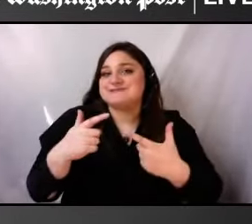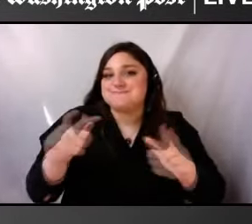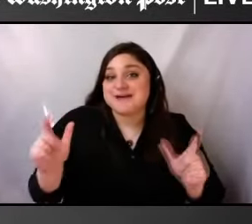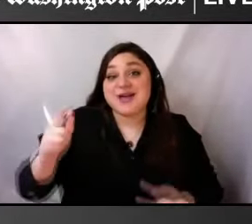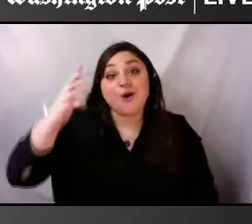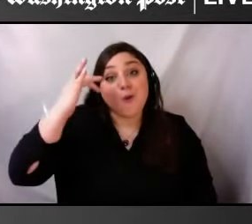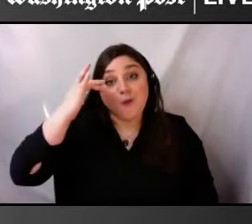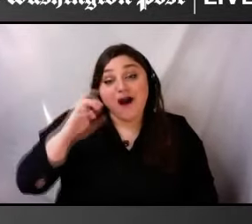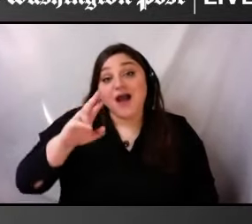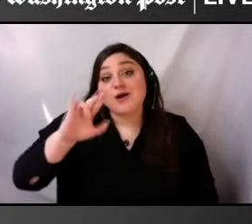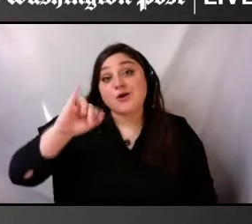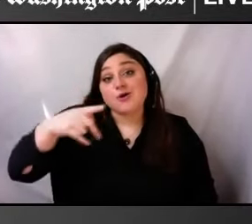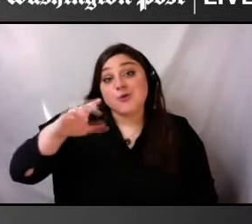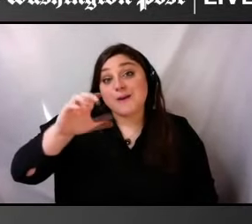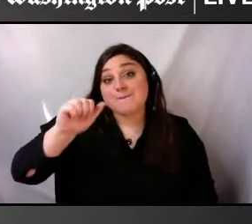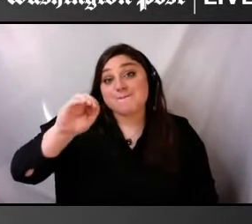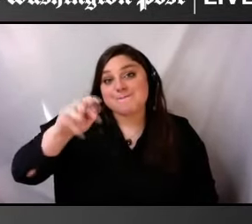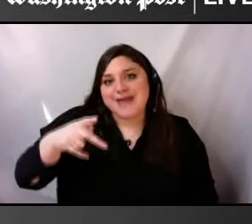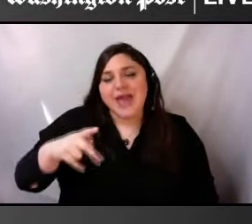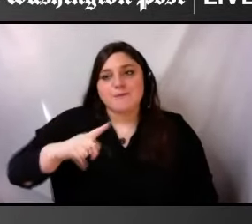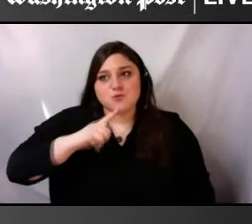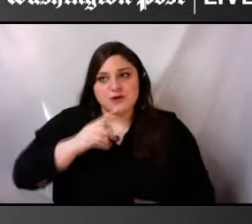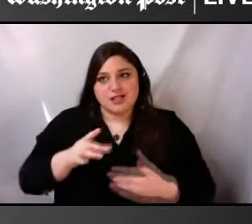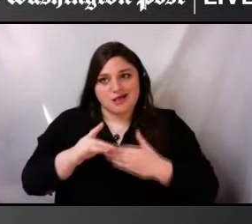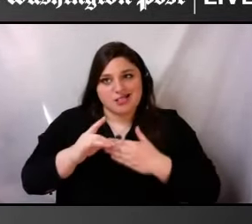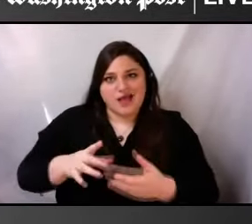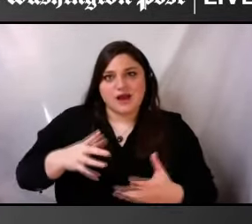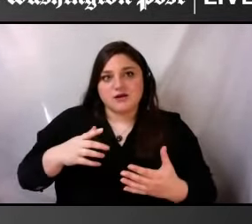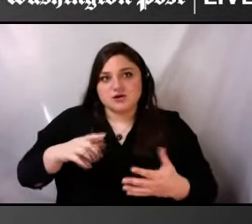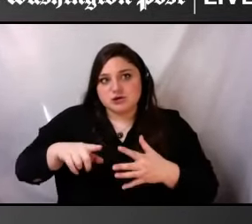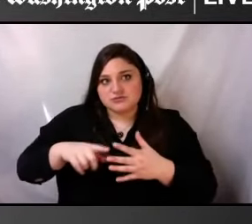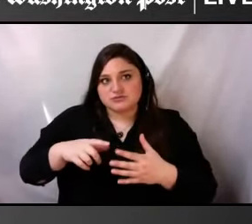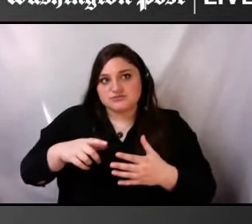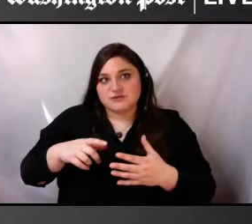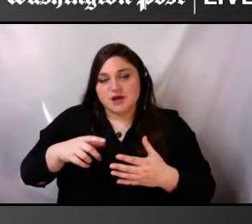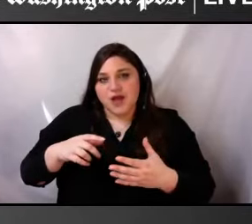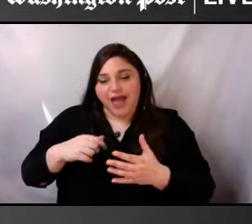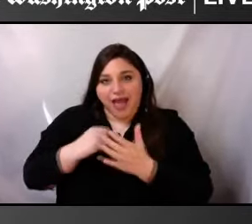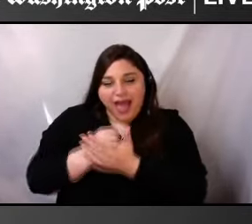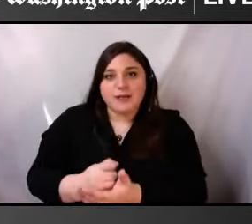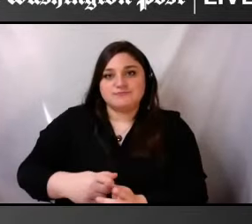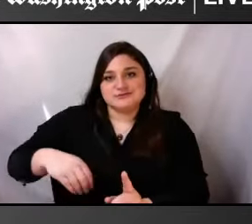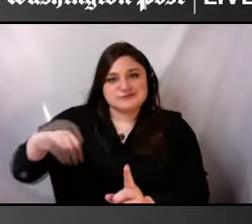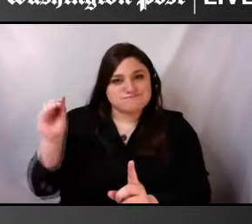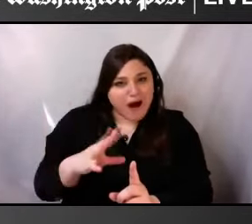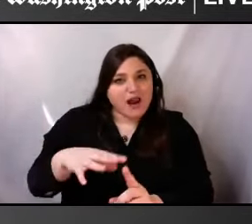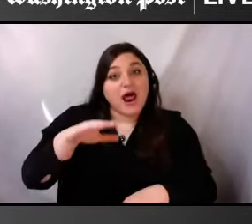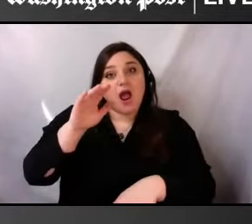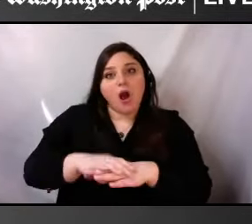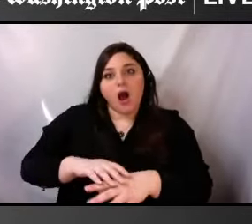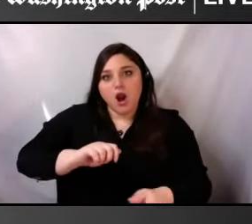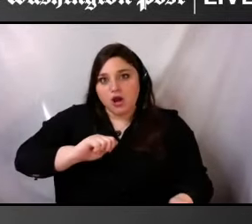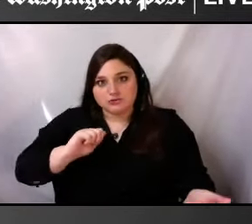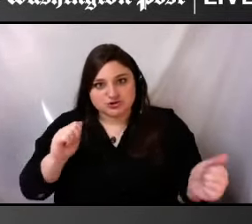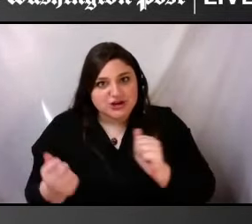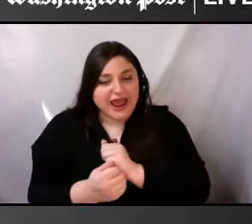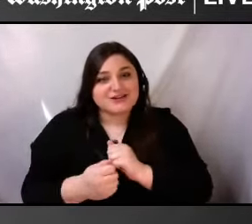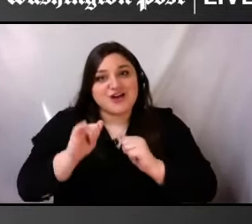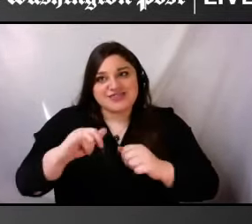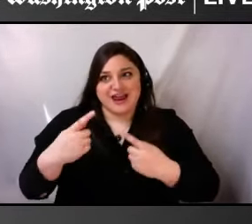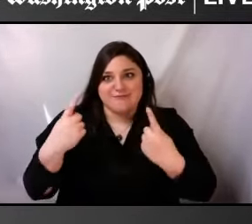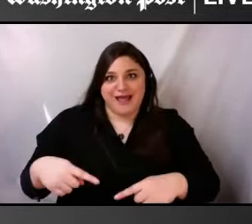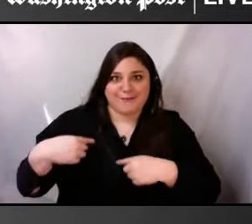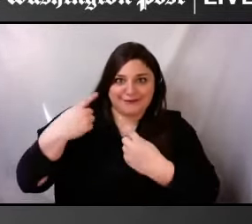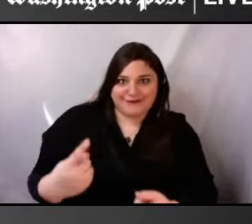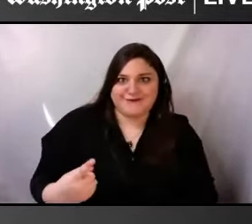happening for, for, for decades to the forefront and it was so interesting, um, for those of us that have been in this work for,